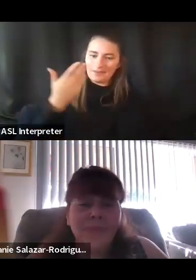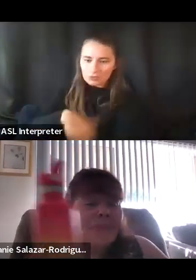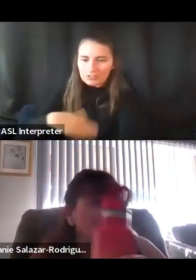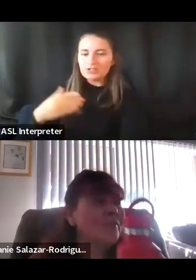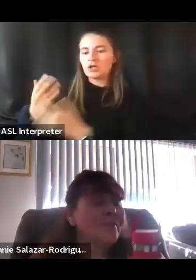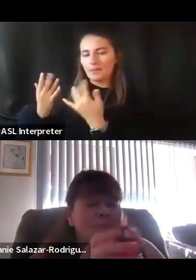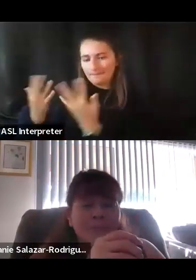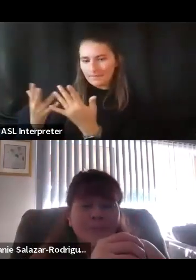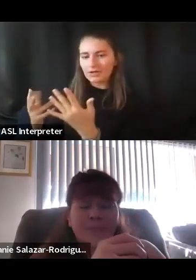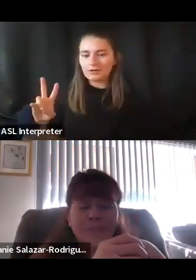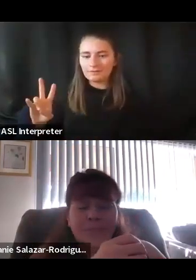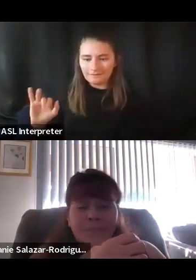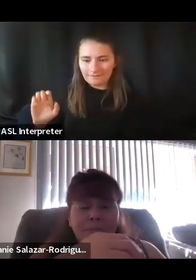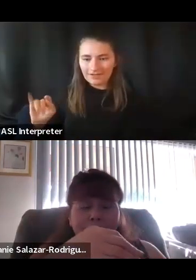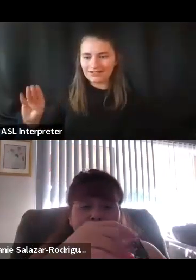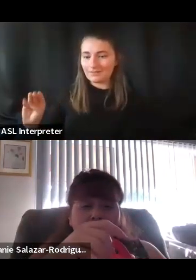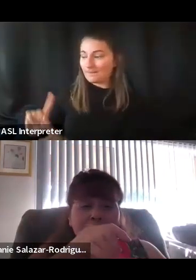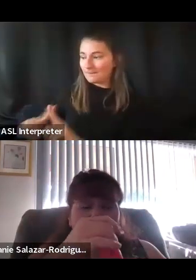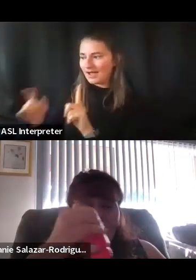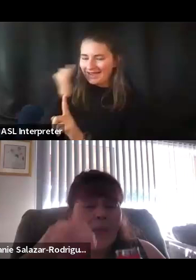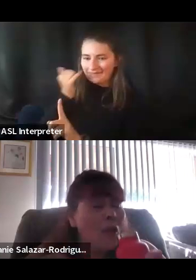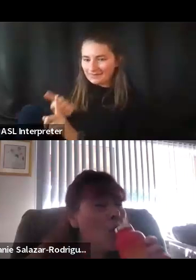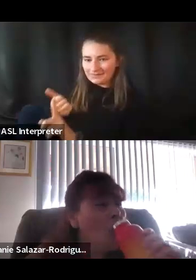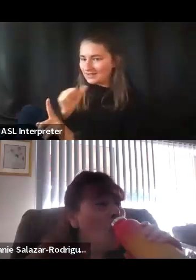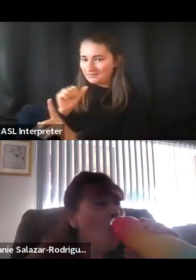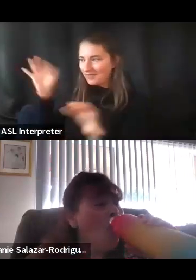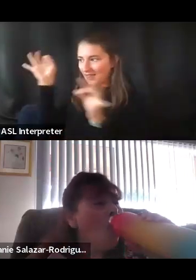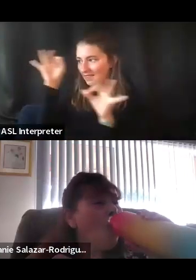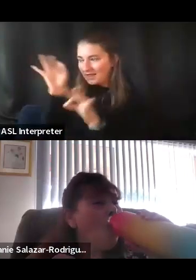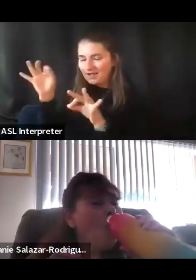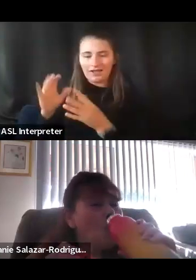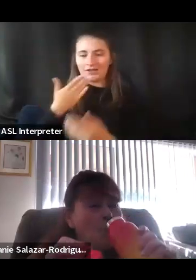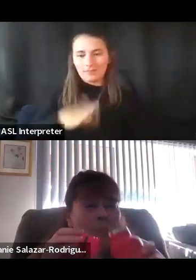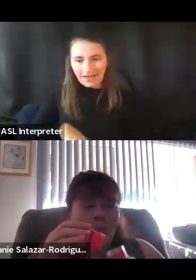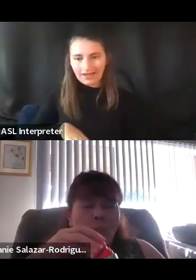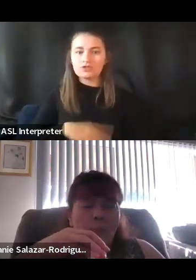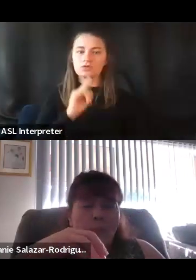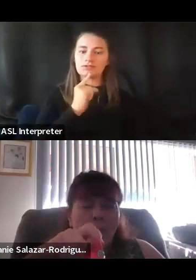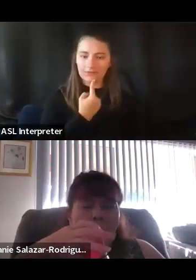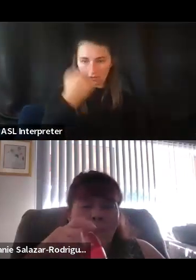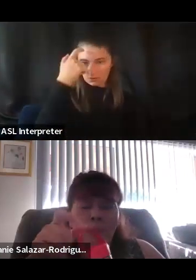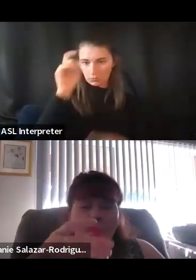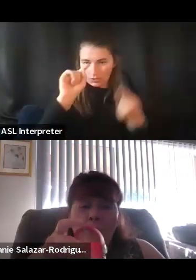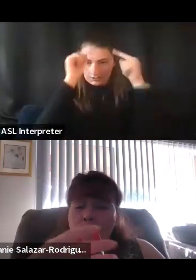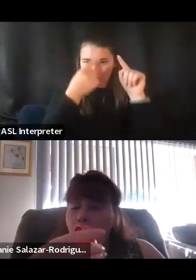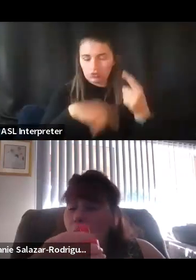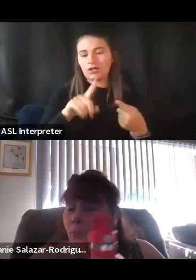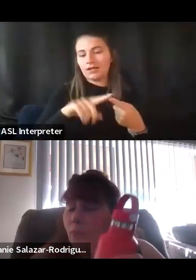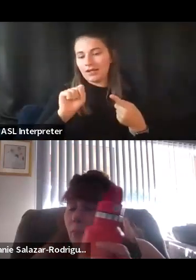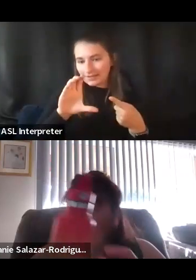But if it's outside of what they know, they're really bad at it. And so I would put brain injury, severe brain injury and spinal cord injuries as a part of that.